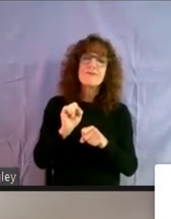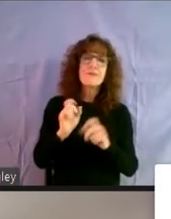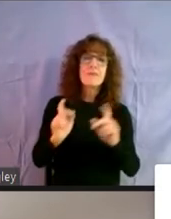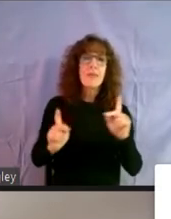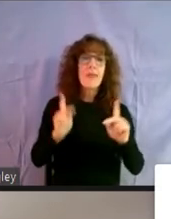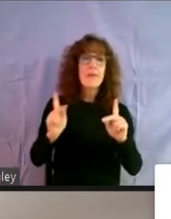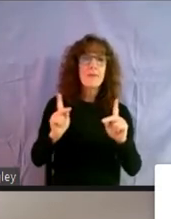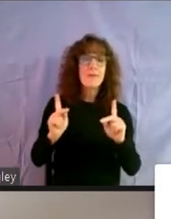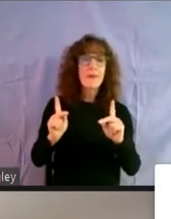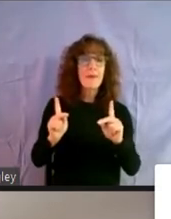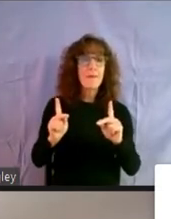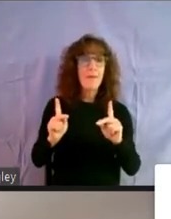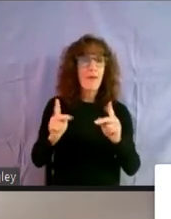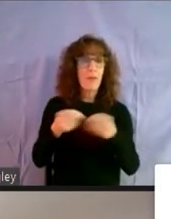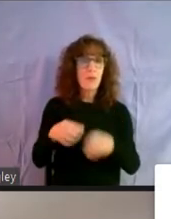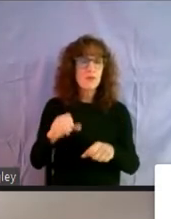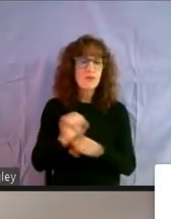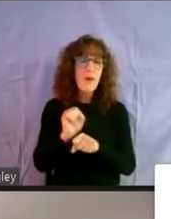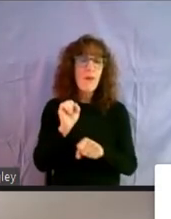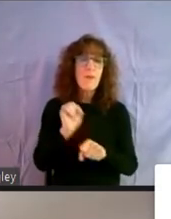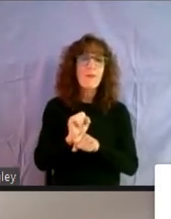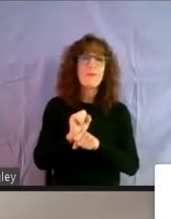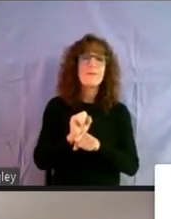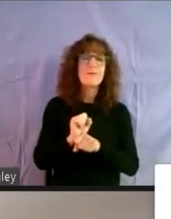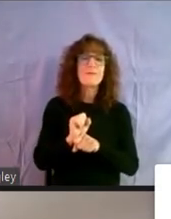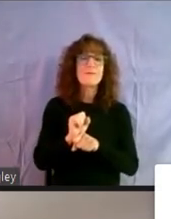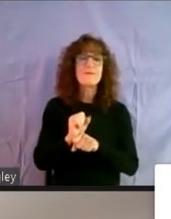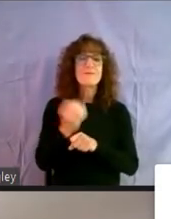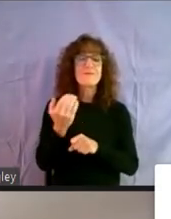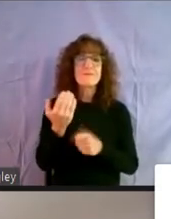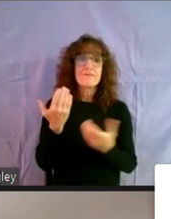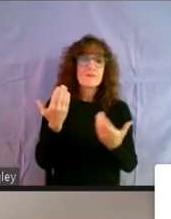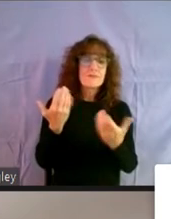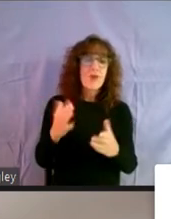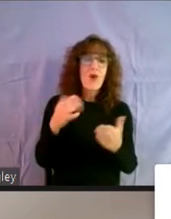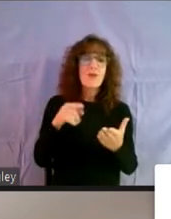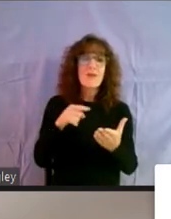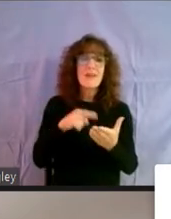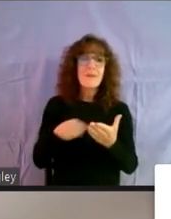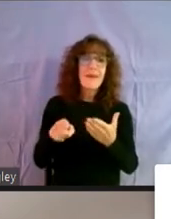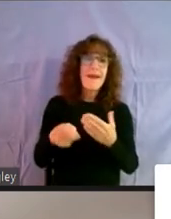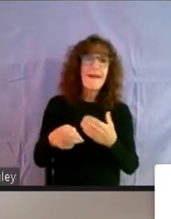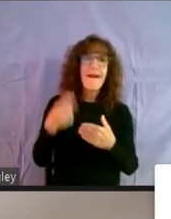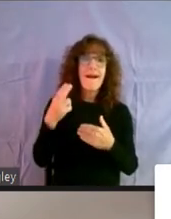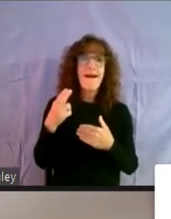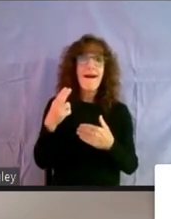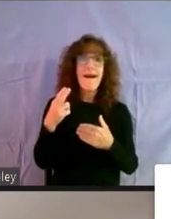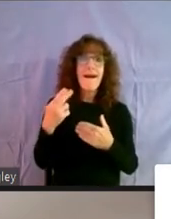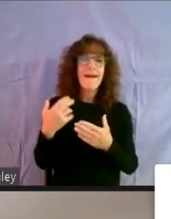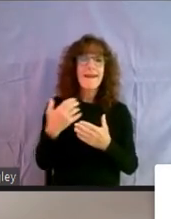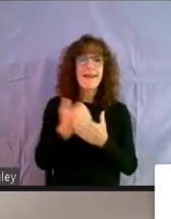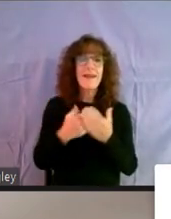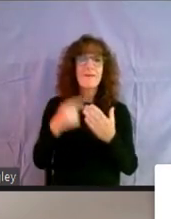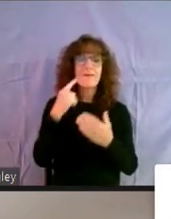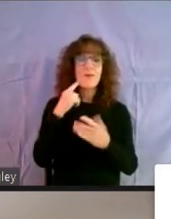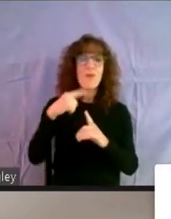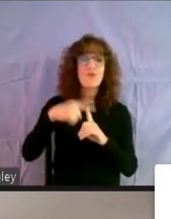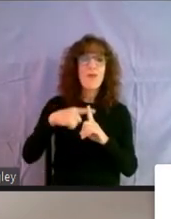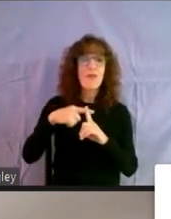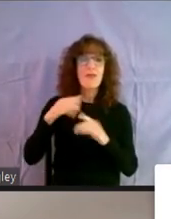lose their income and they're already paying more of their income on rent than a banker would recommend,